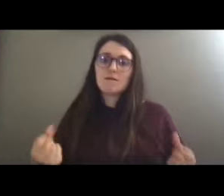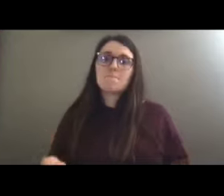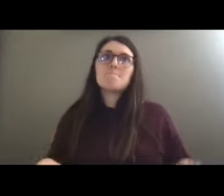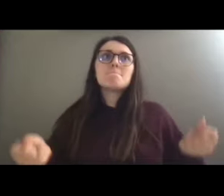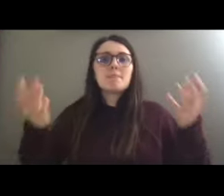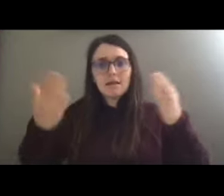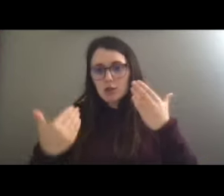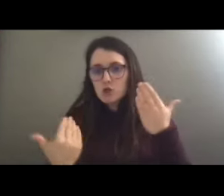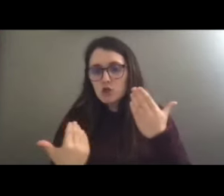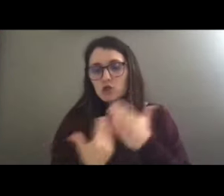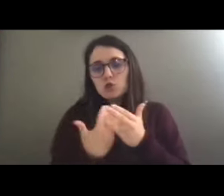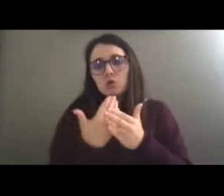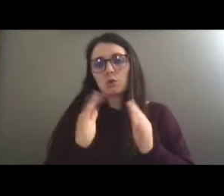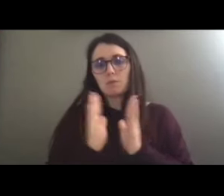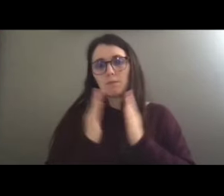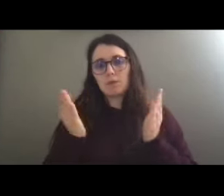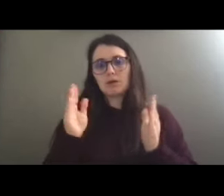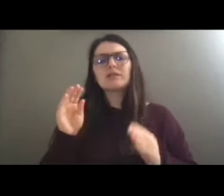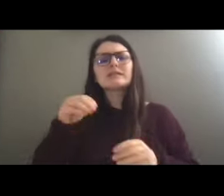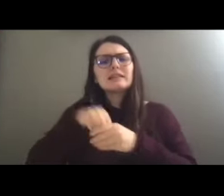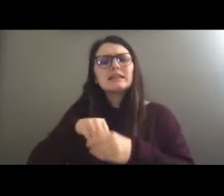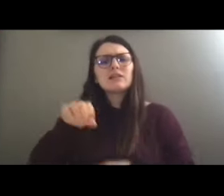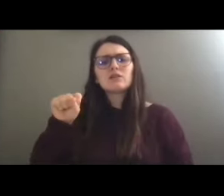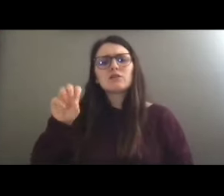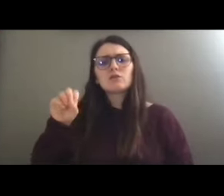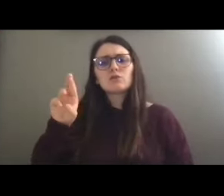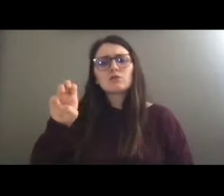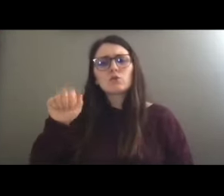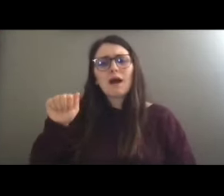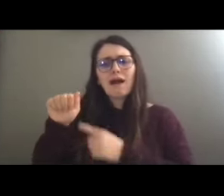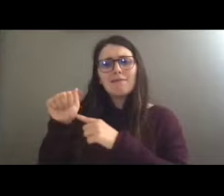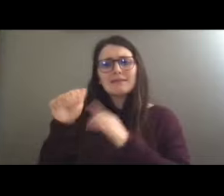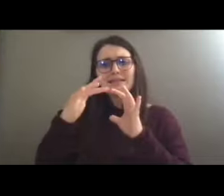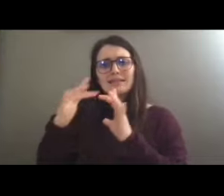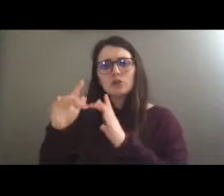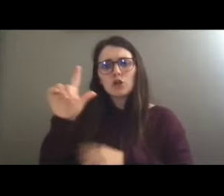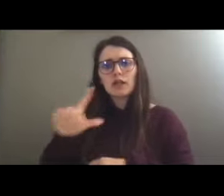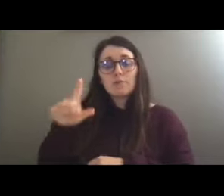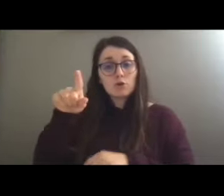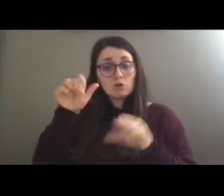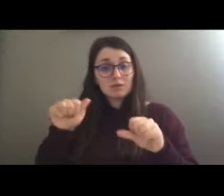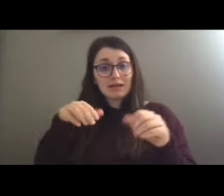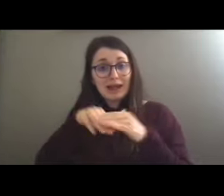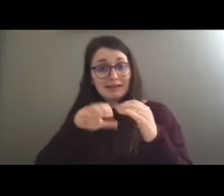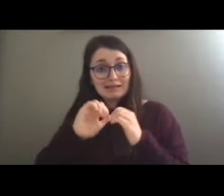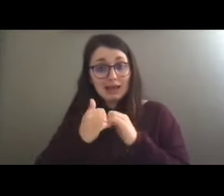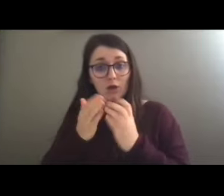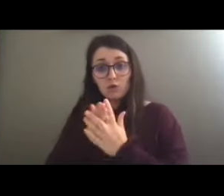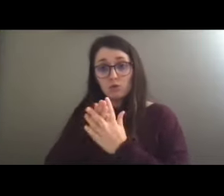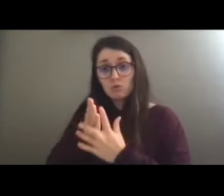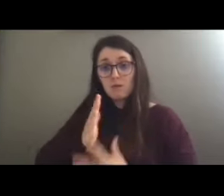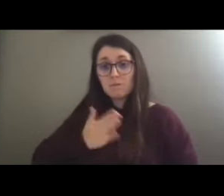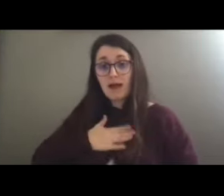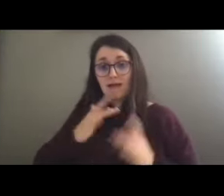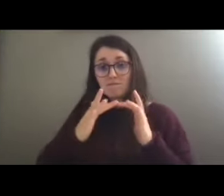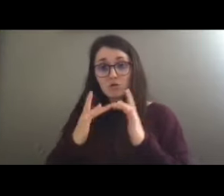in Sora, which is our digital library that you can access through my virtual library. I think your teachers might